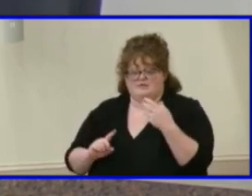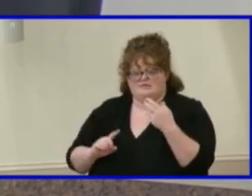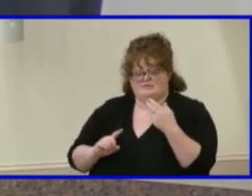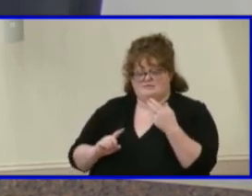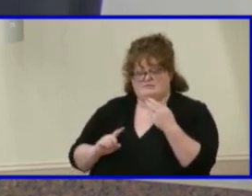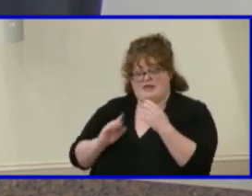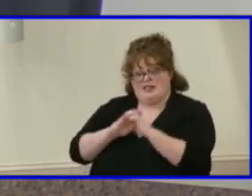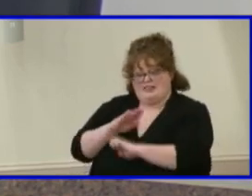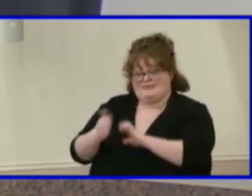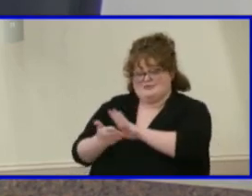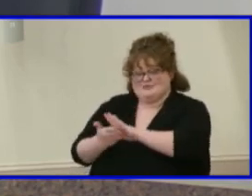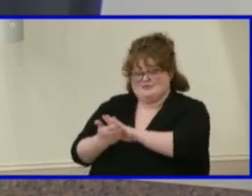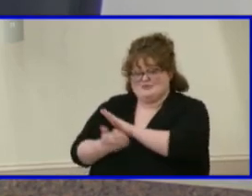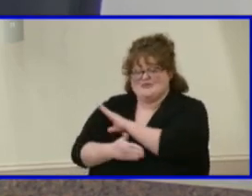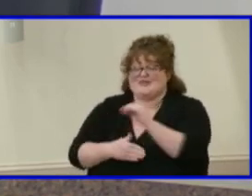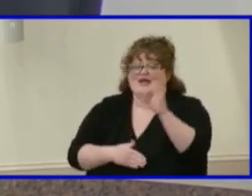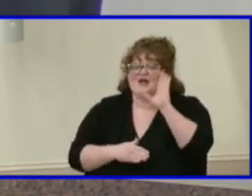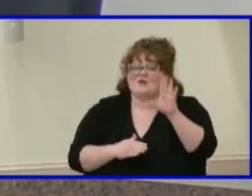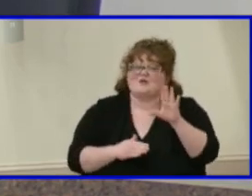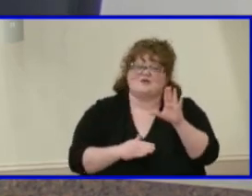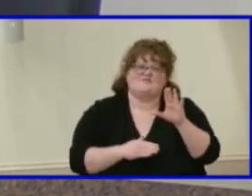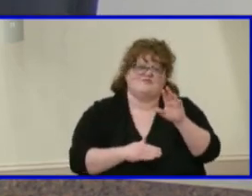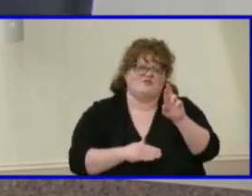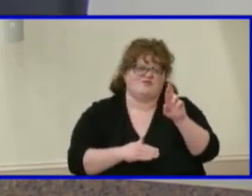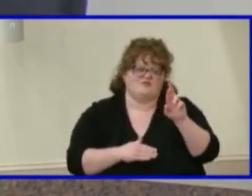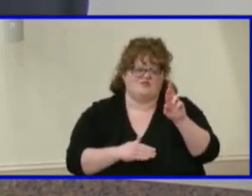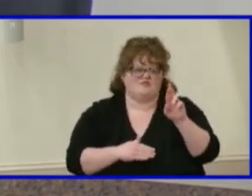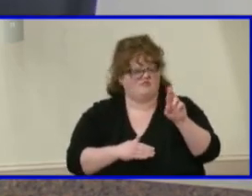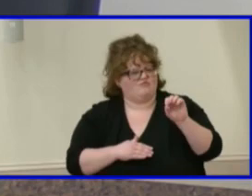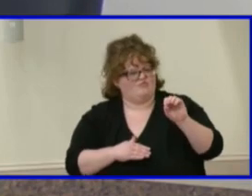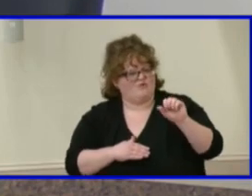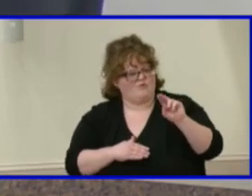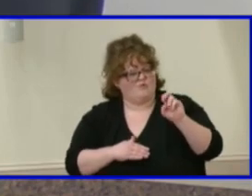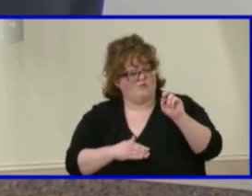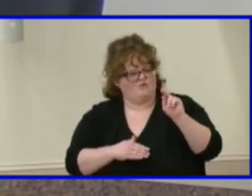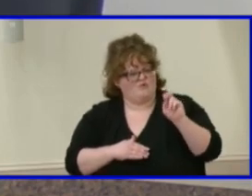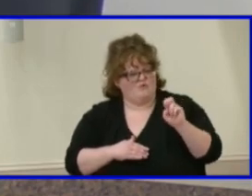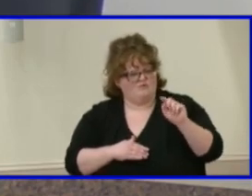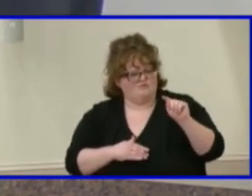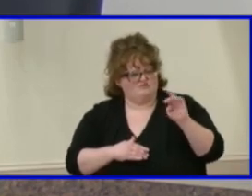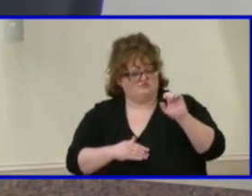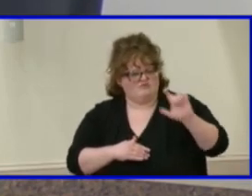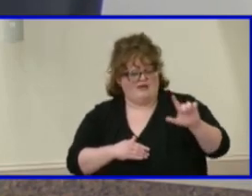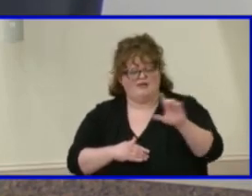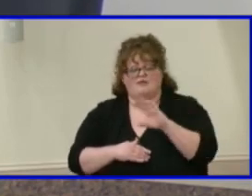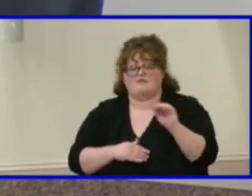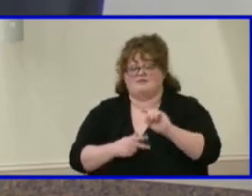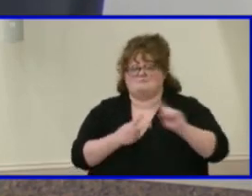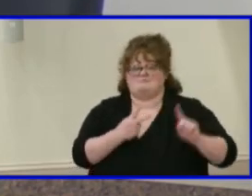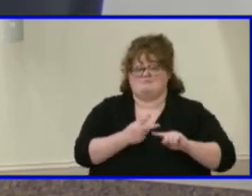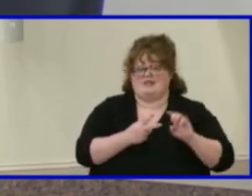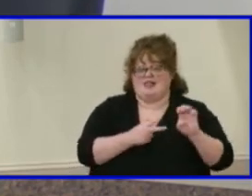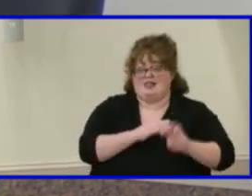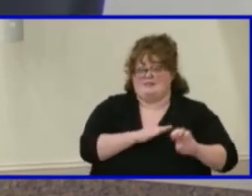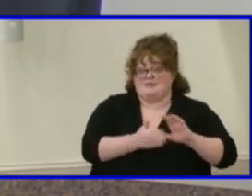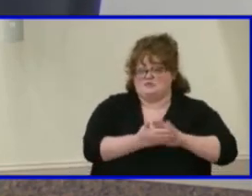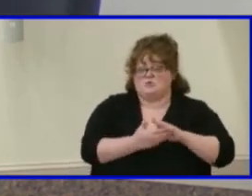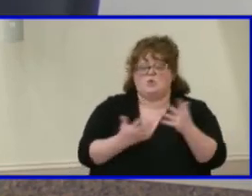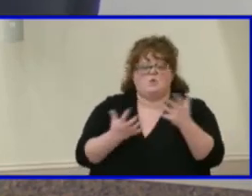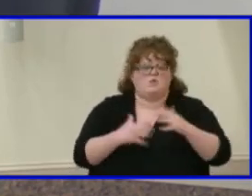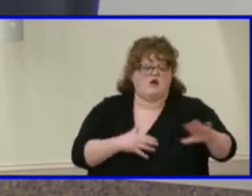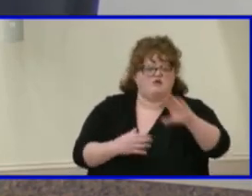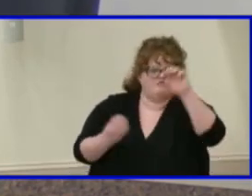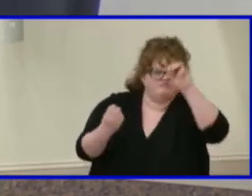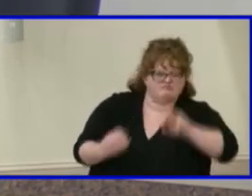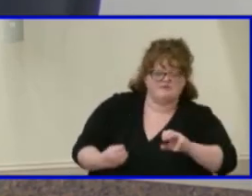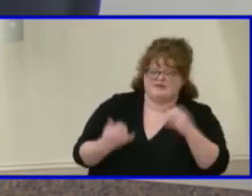capacity issues at Colonial Trail and Rivers Edge Elementary Schools. The board welcomes your comments. This